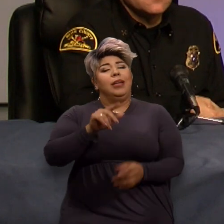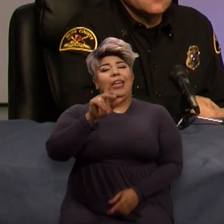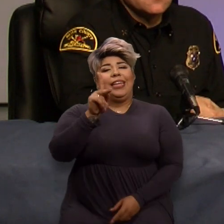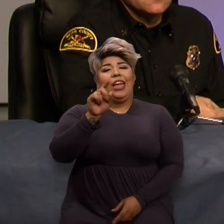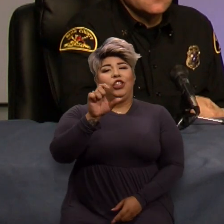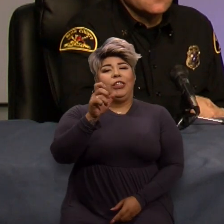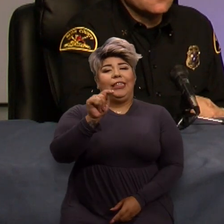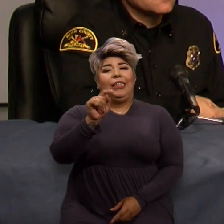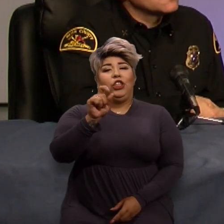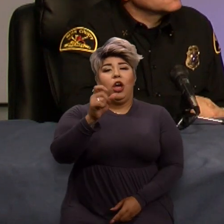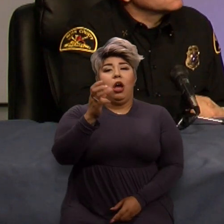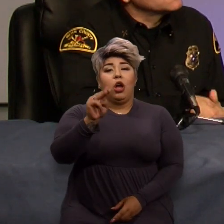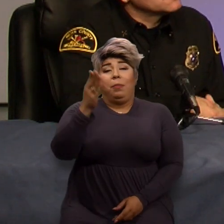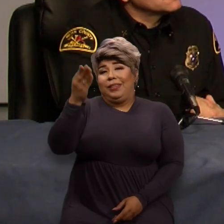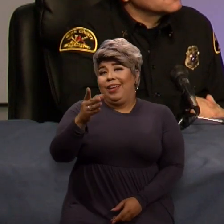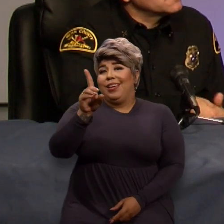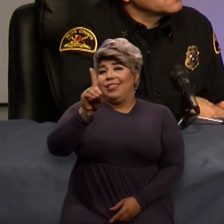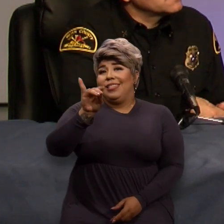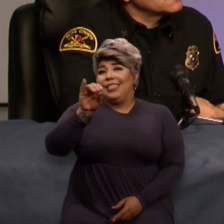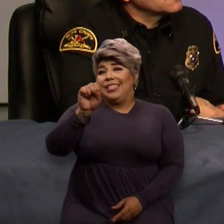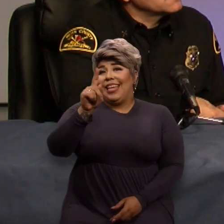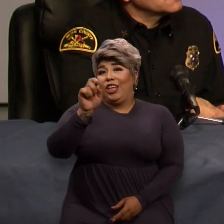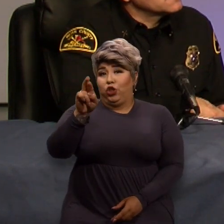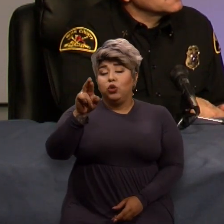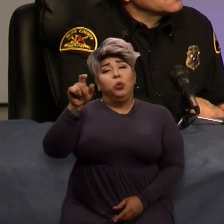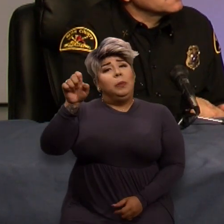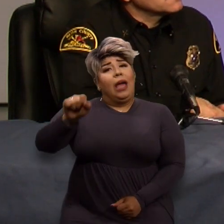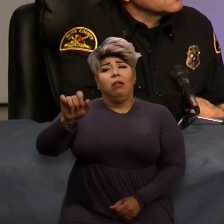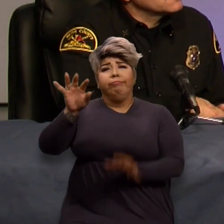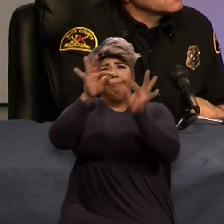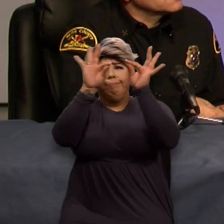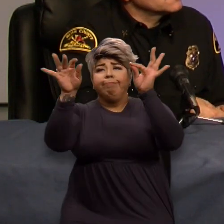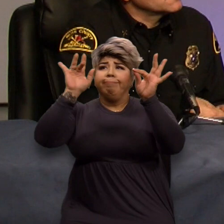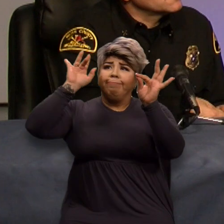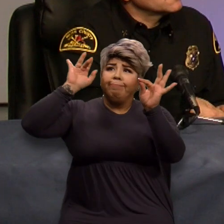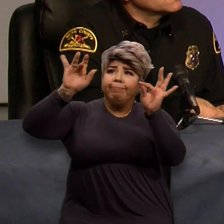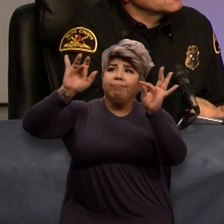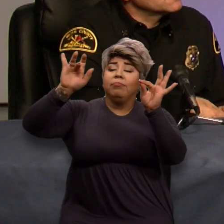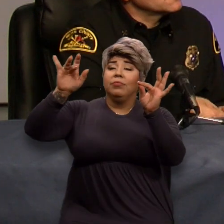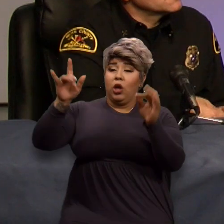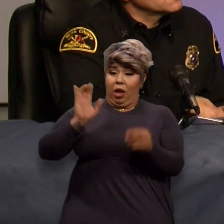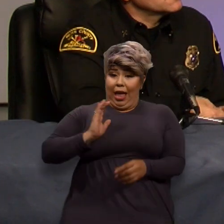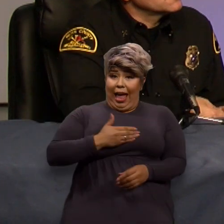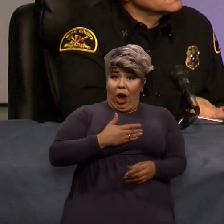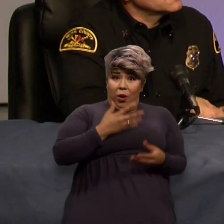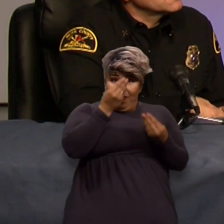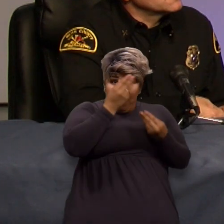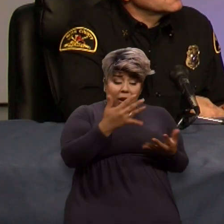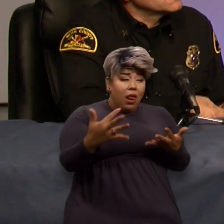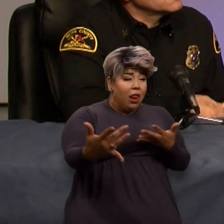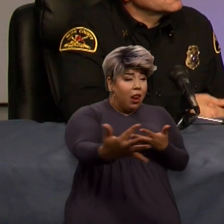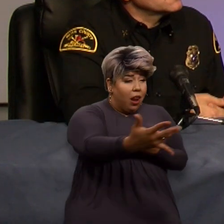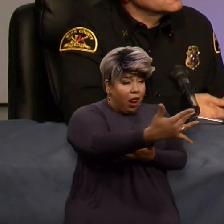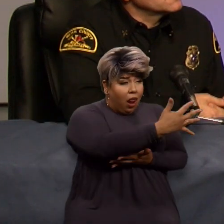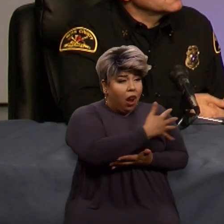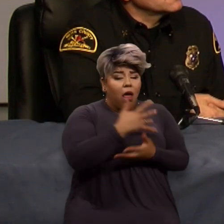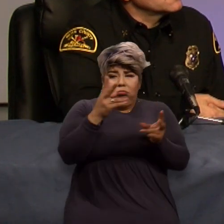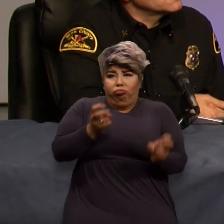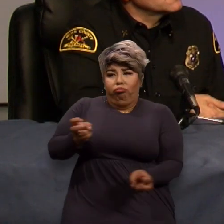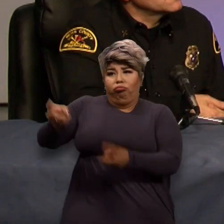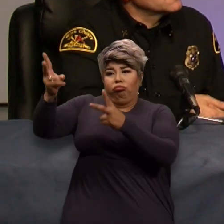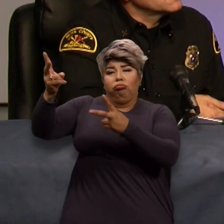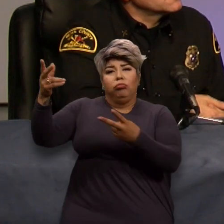slash disaster, where you can actually go back and look at all of the information that we've gathered from first responders and